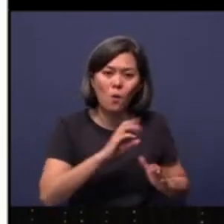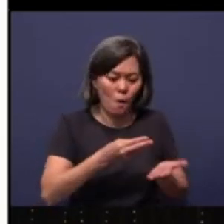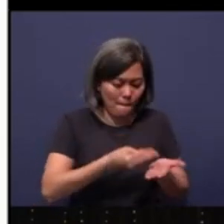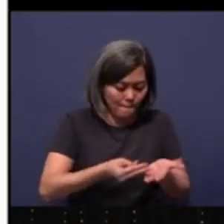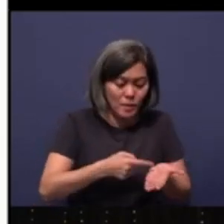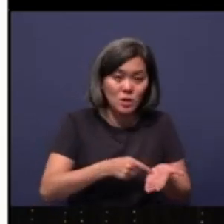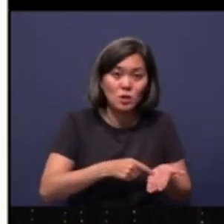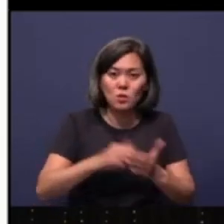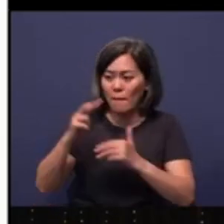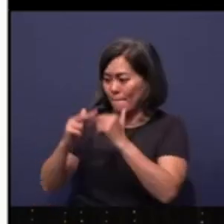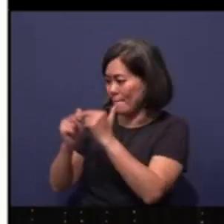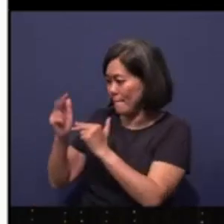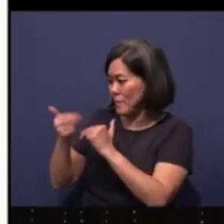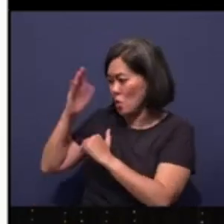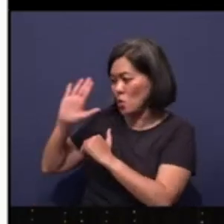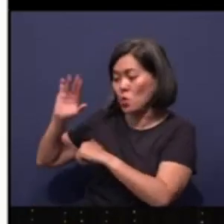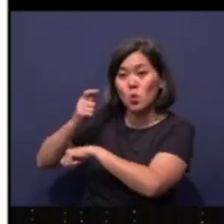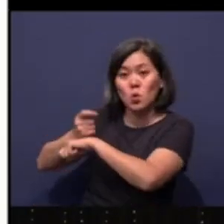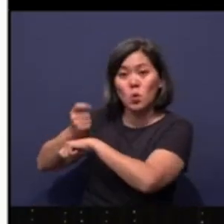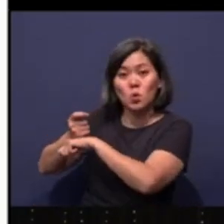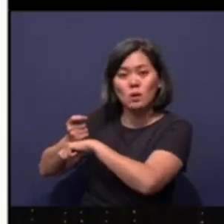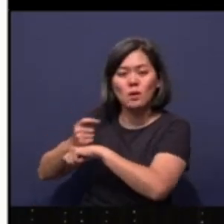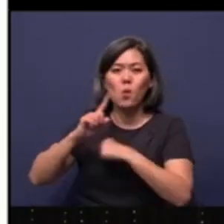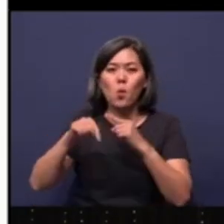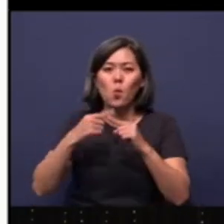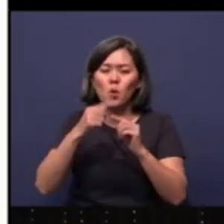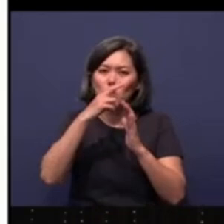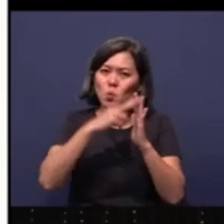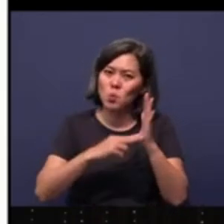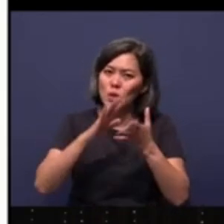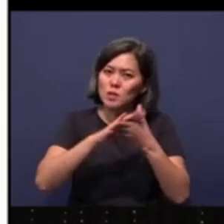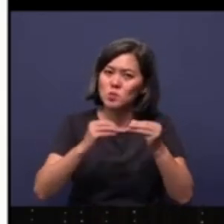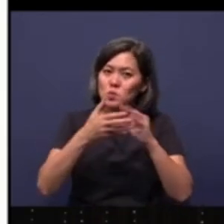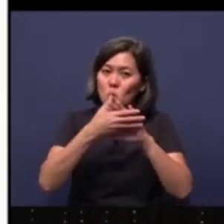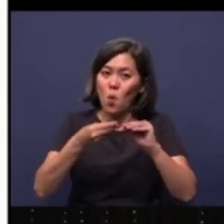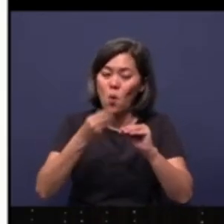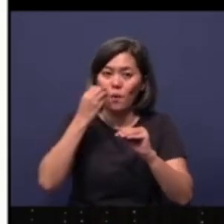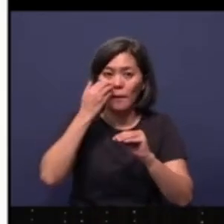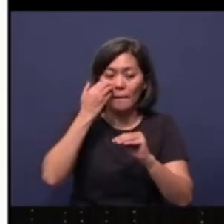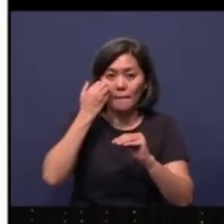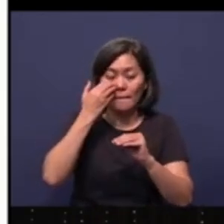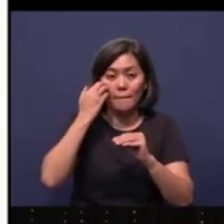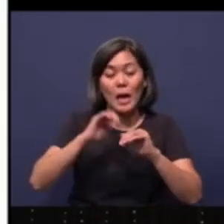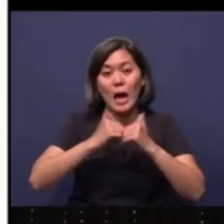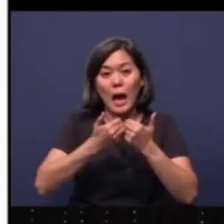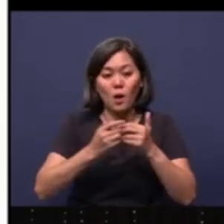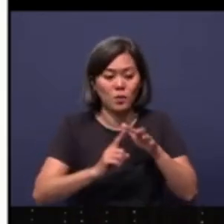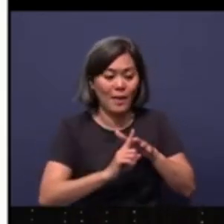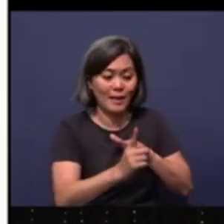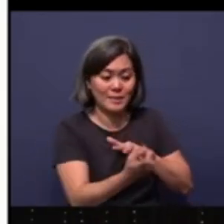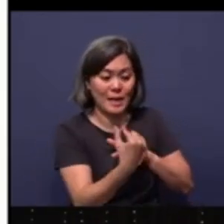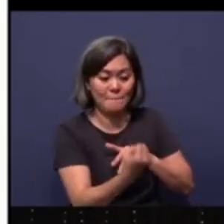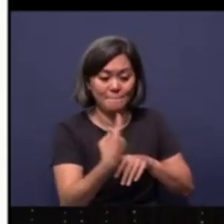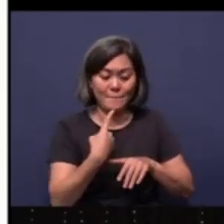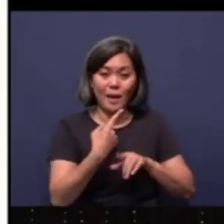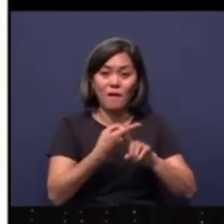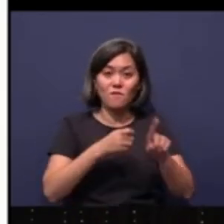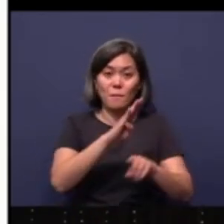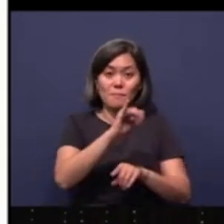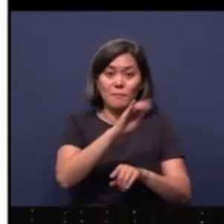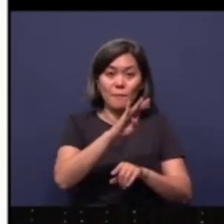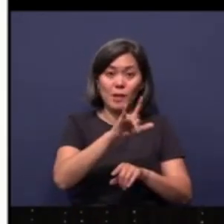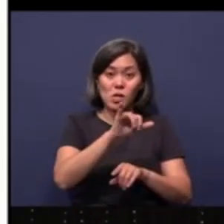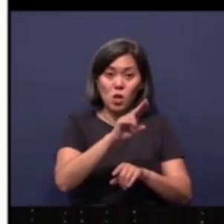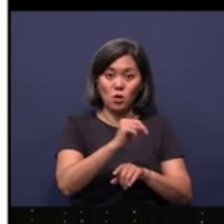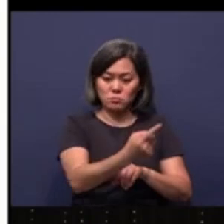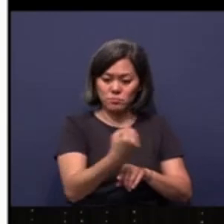the temple of God? Later on, when you read the story of how the exiles came back from Babylon, you find